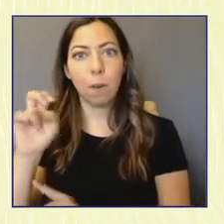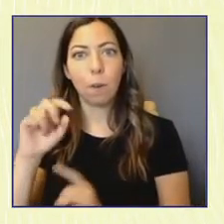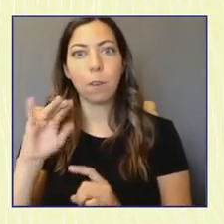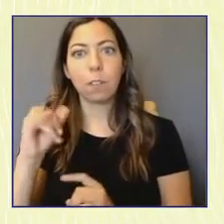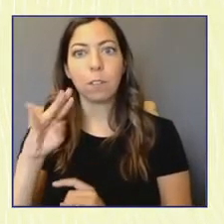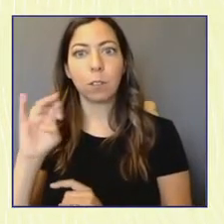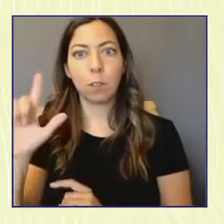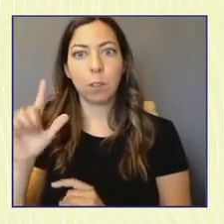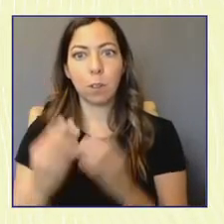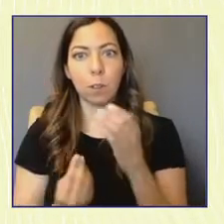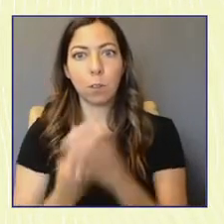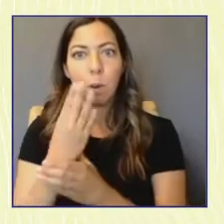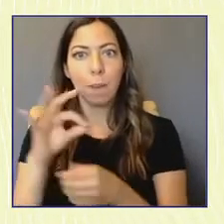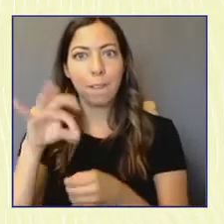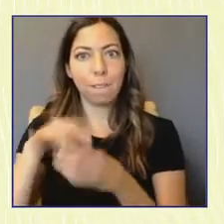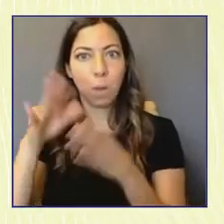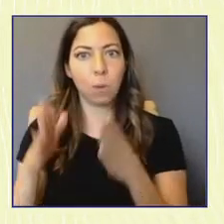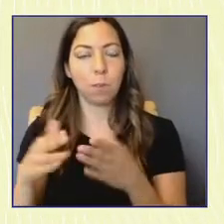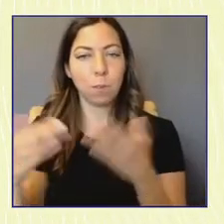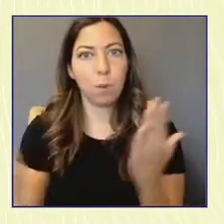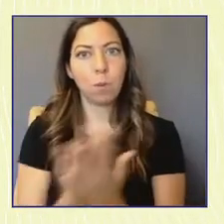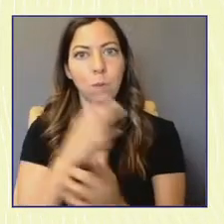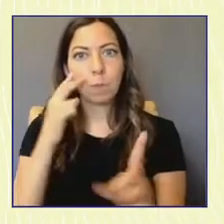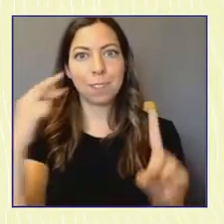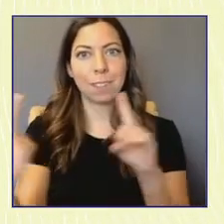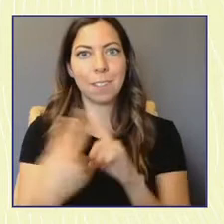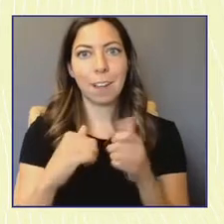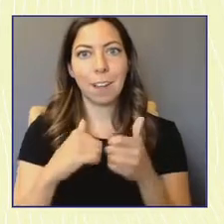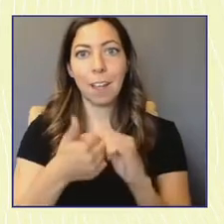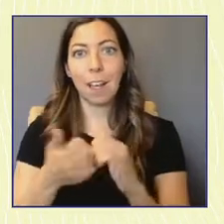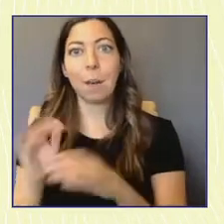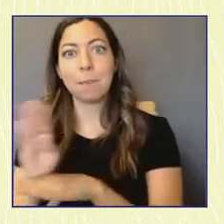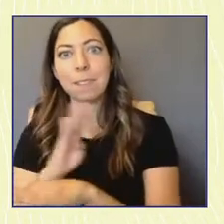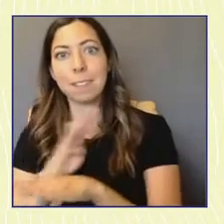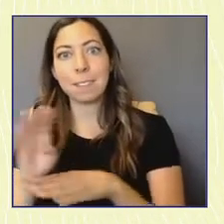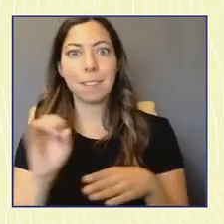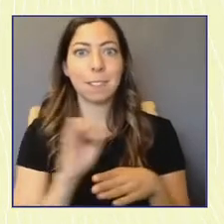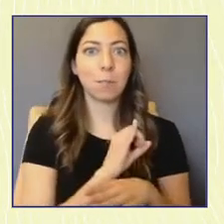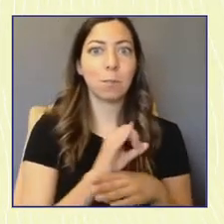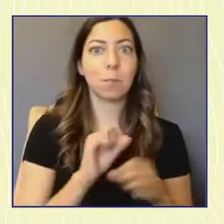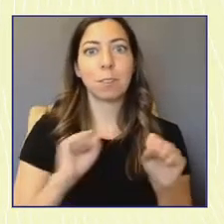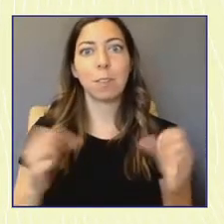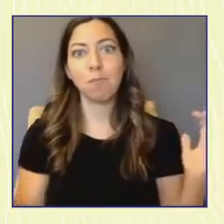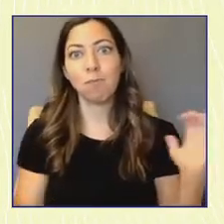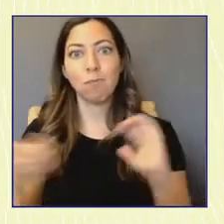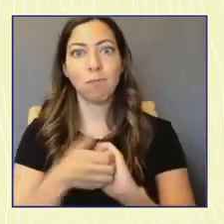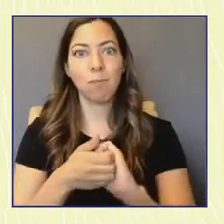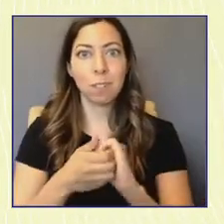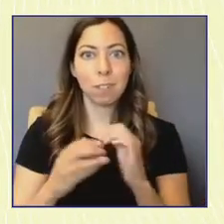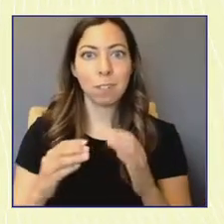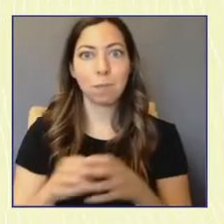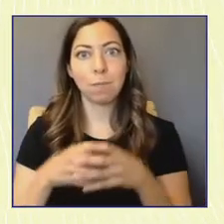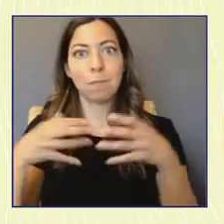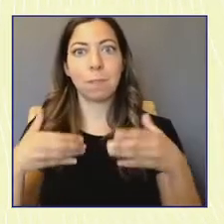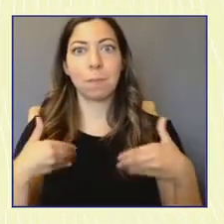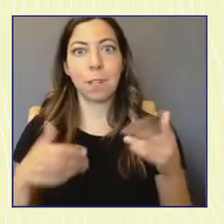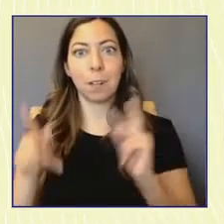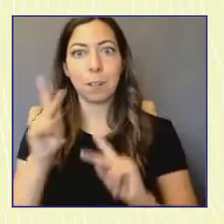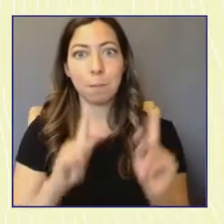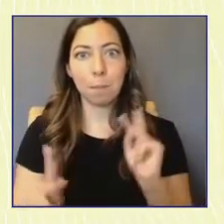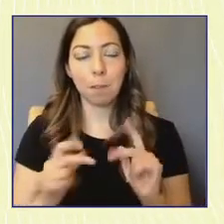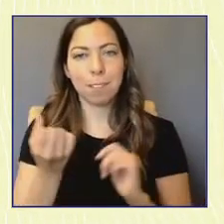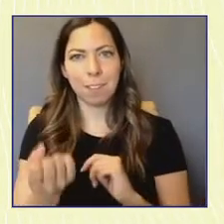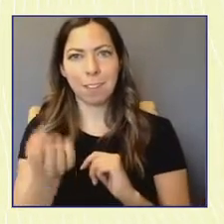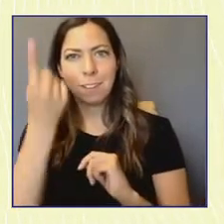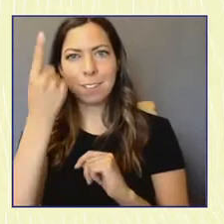communities and institutions can come together to support young people, expand the electorate, eliminate inequities in youth